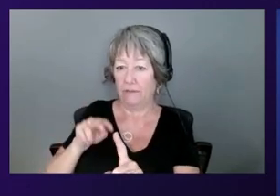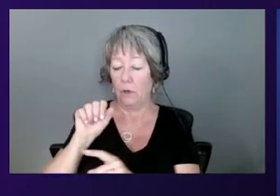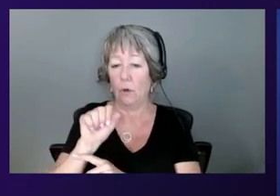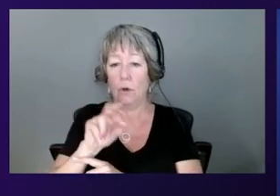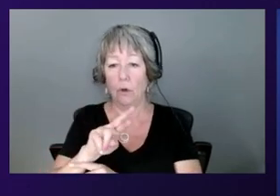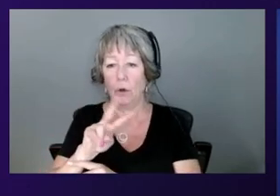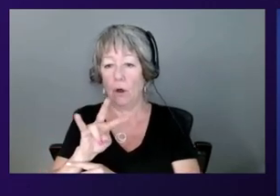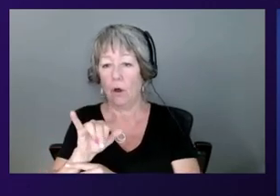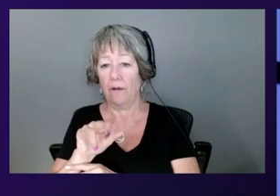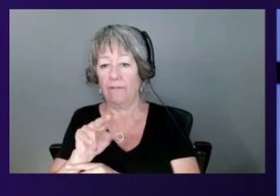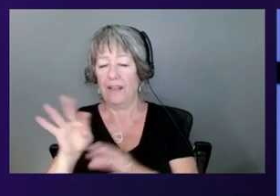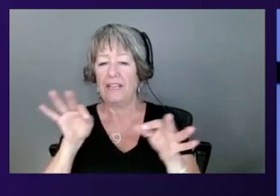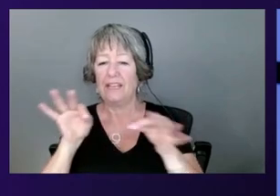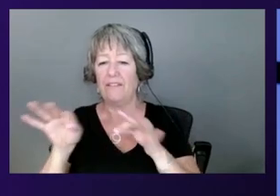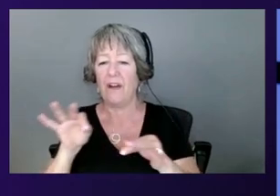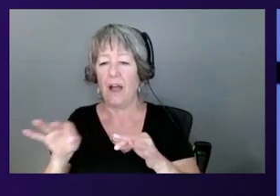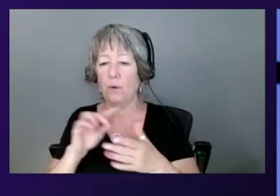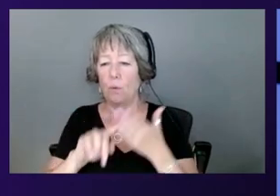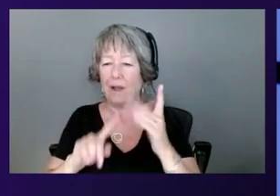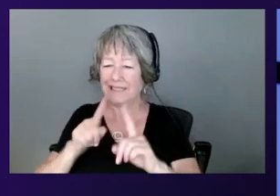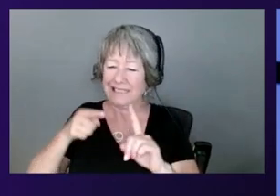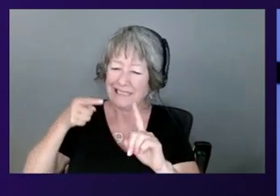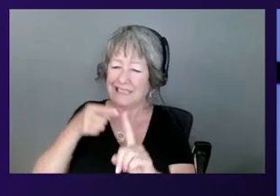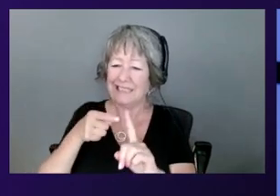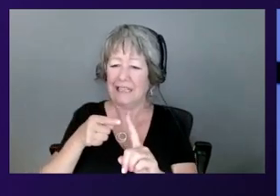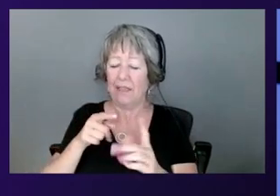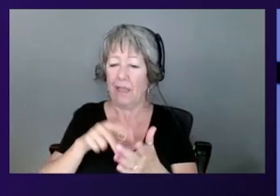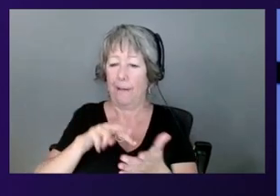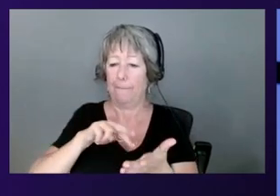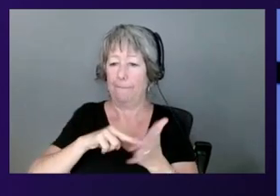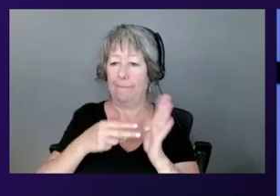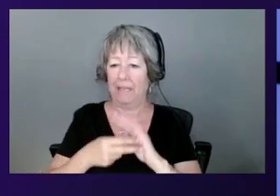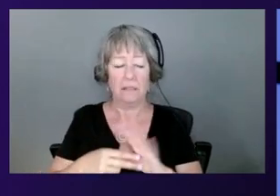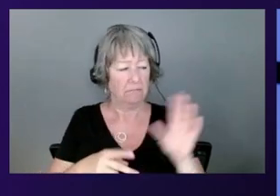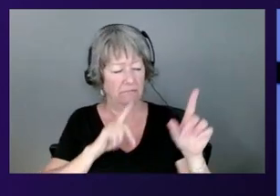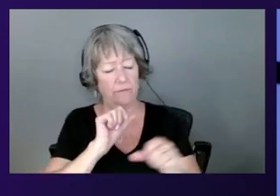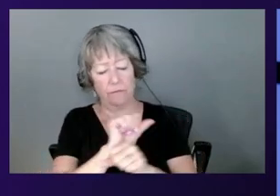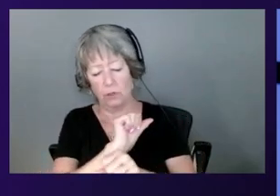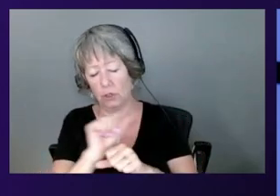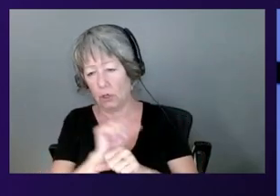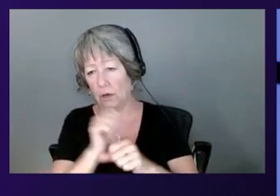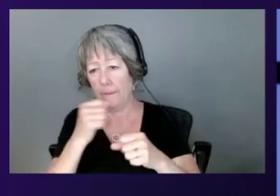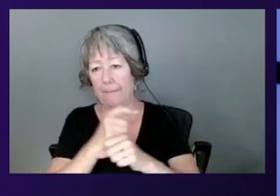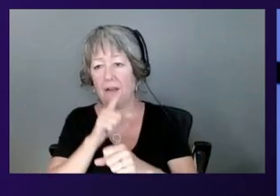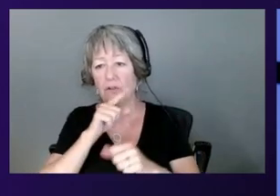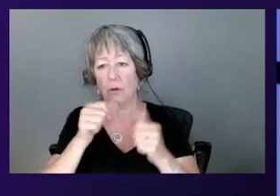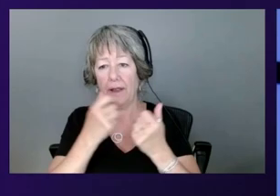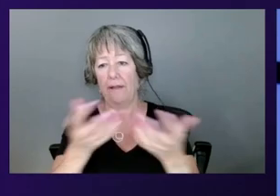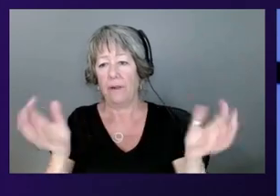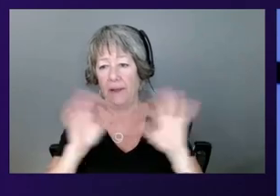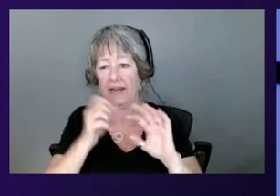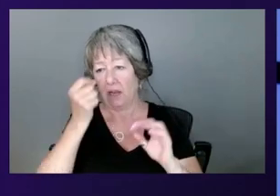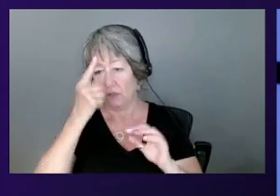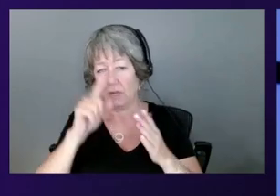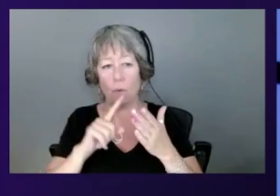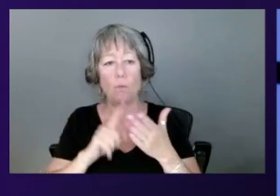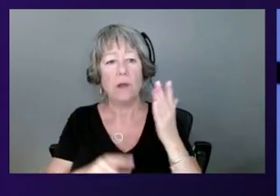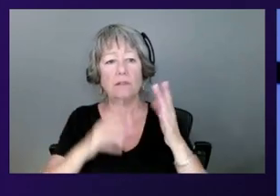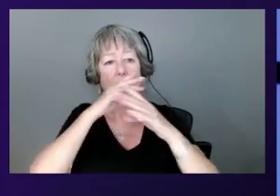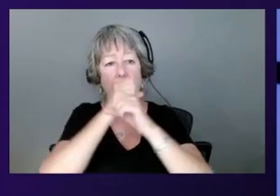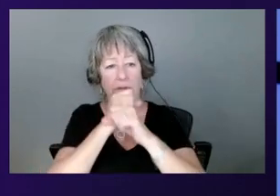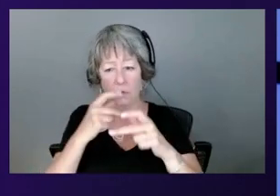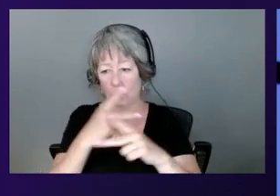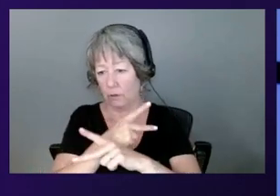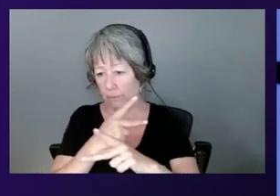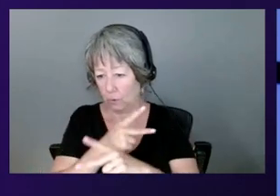help define exactly what that is for folks out there? Absolutely. And let's make sure everybody understands what confidential computing is, right? So let me start